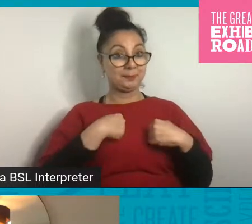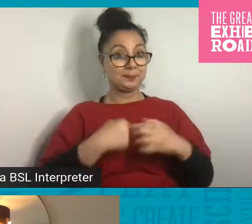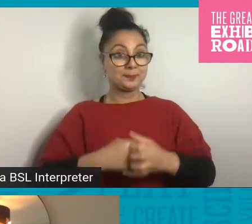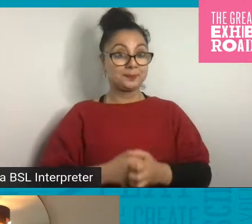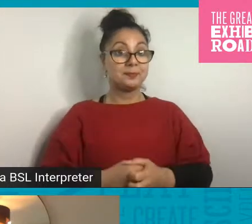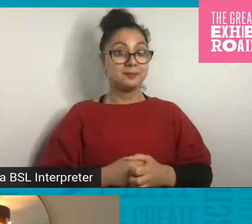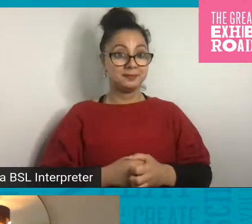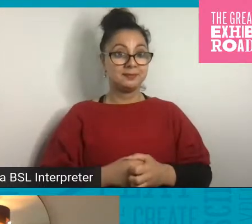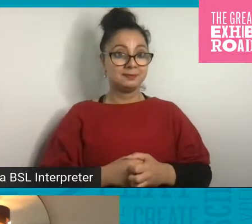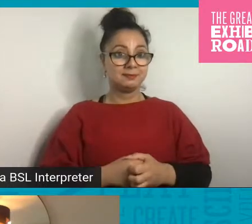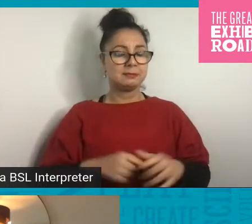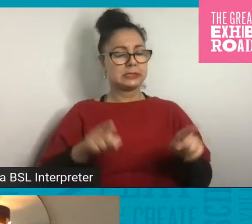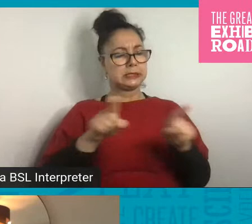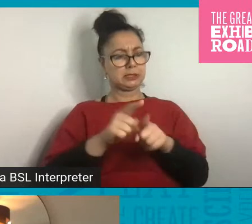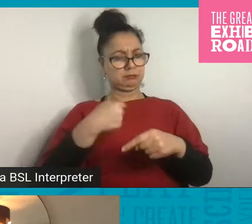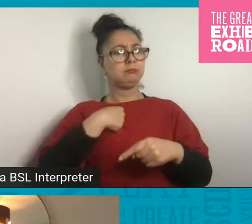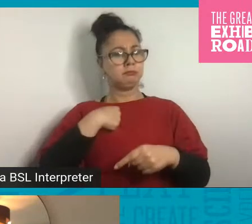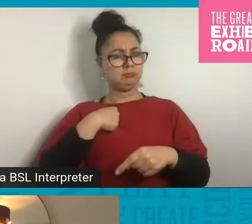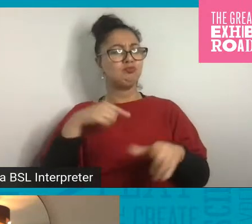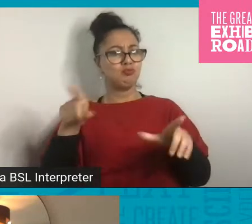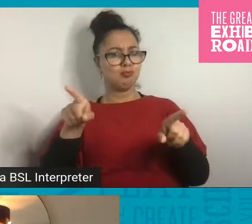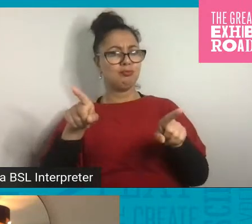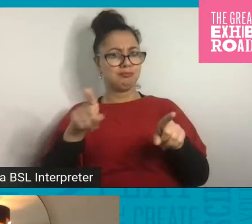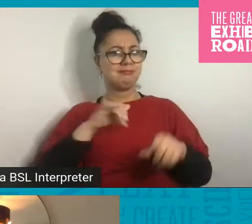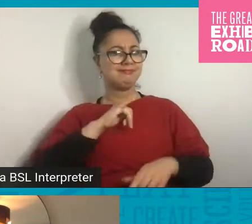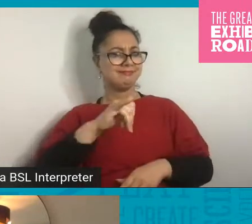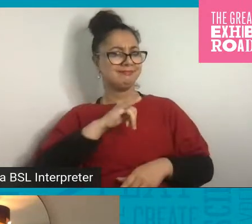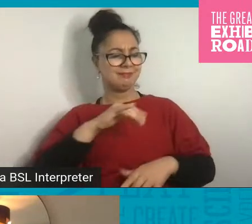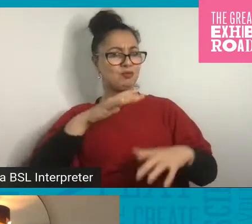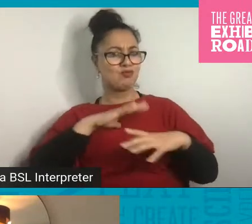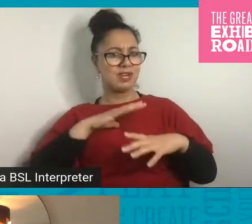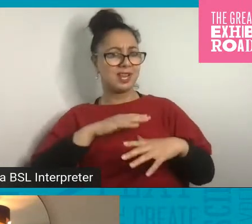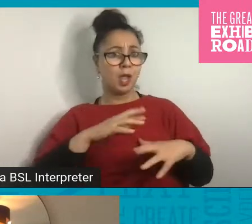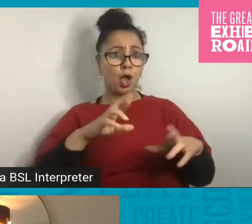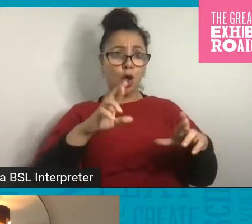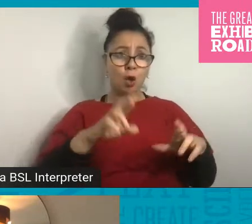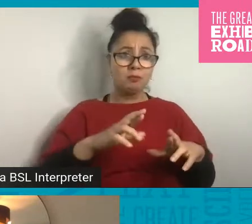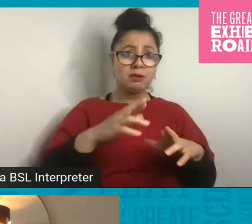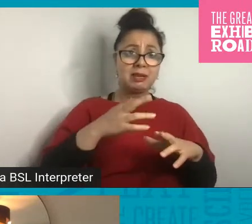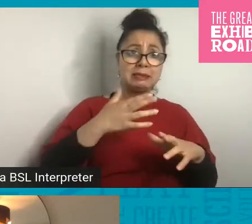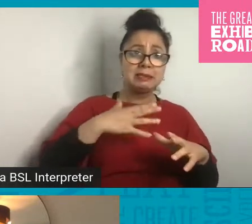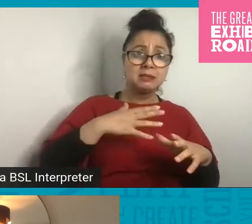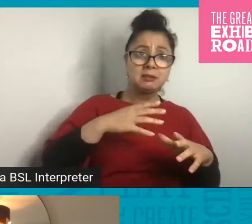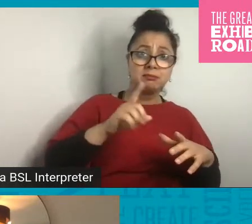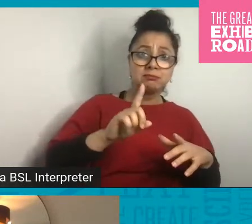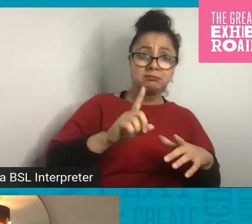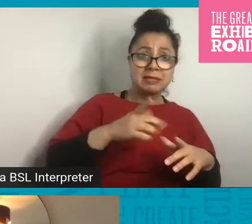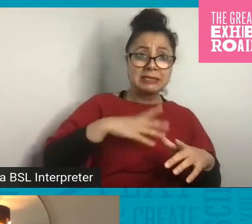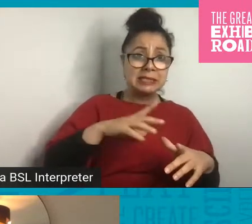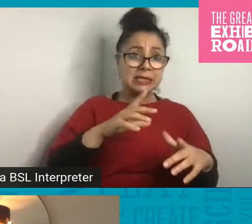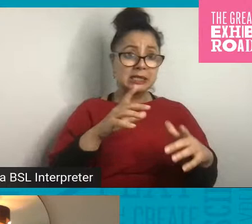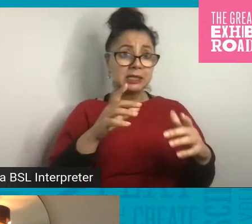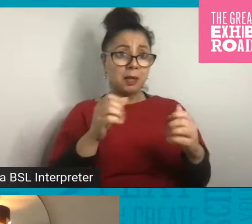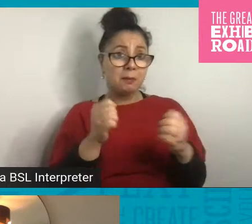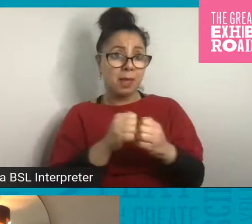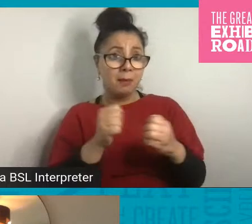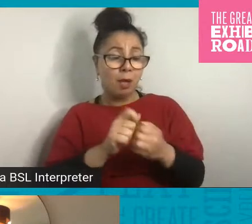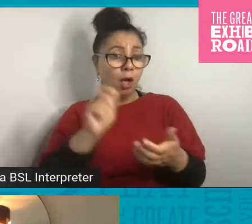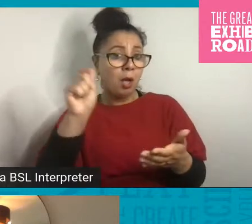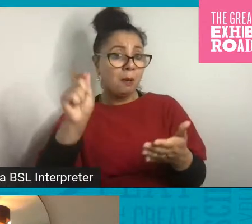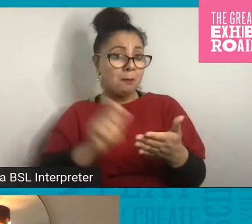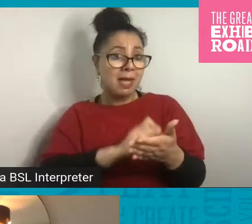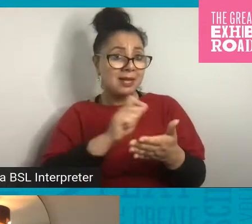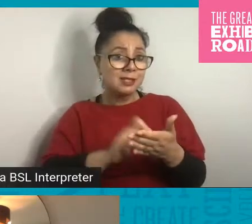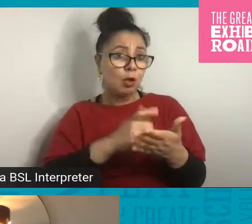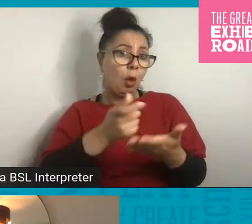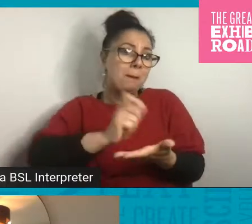Yeah, I'm getting mine ready too. Great. So hopefully you'll just need a piece of paper, a pencil or a pen.